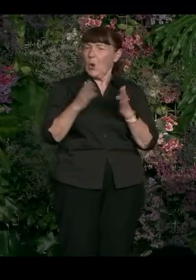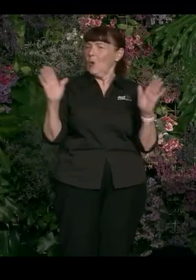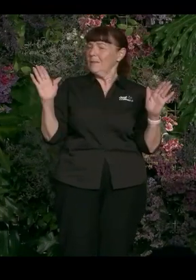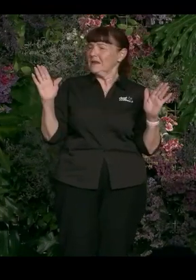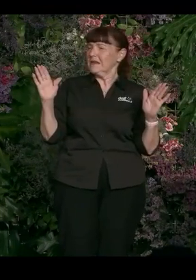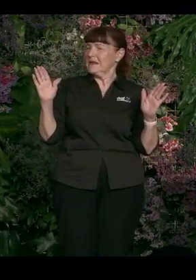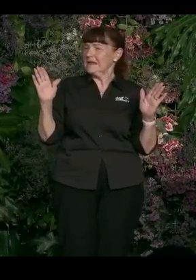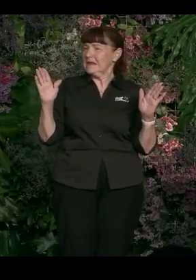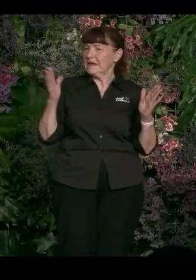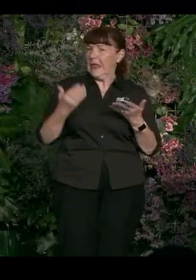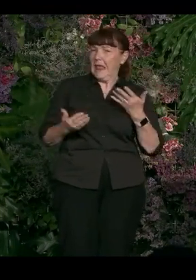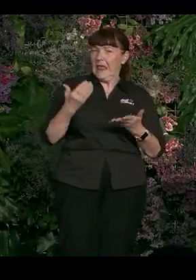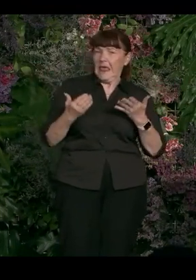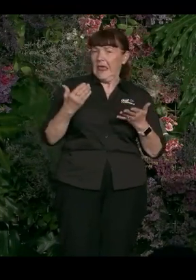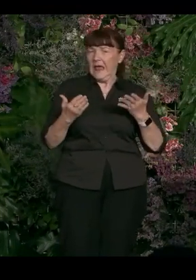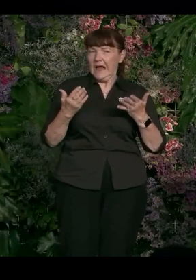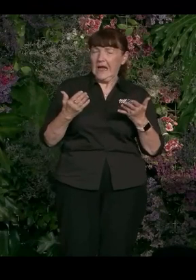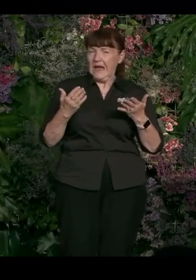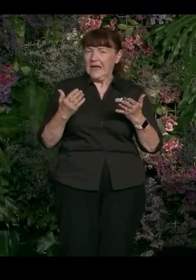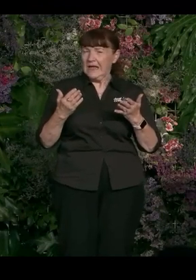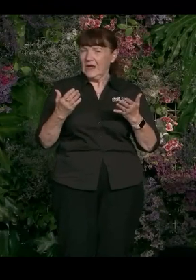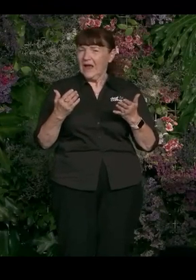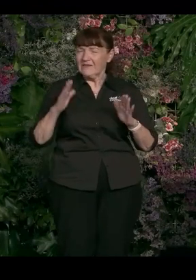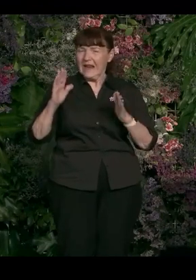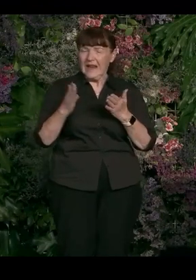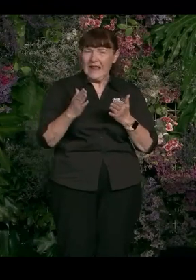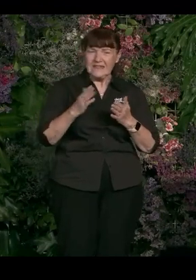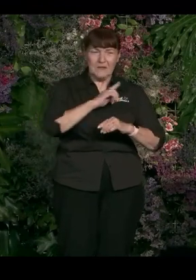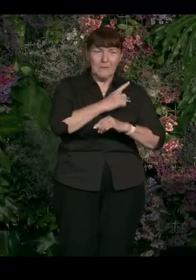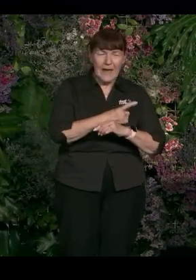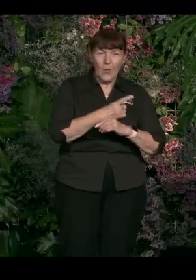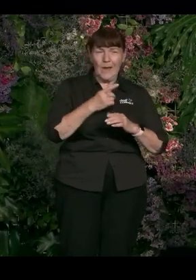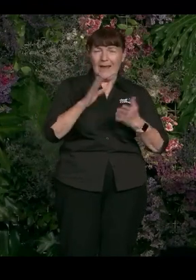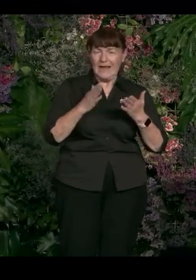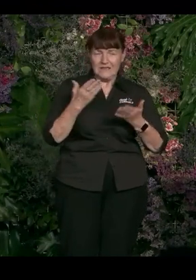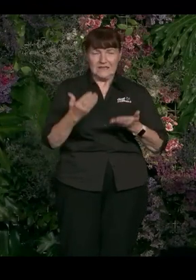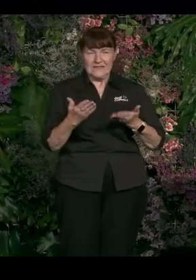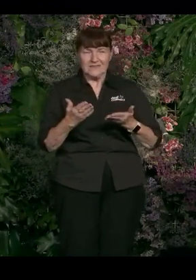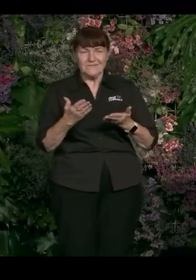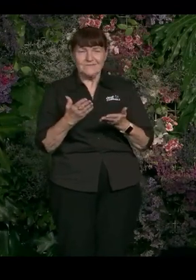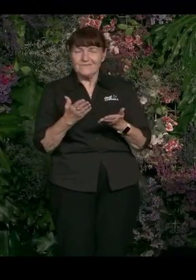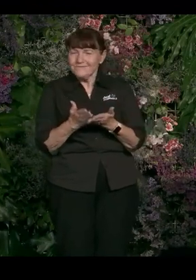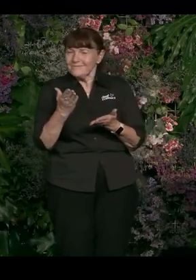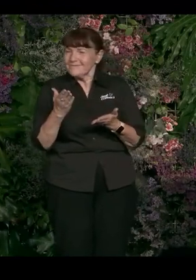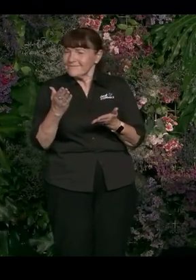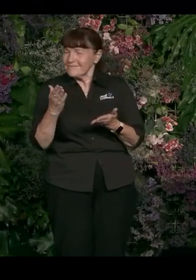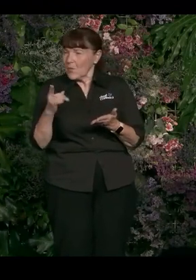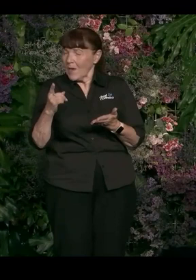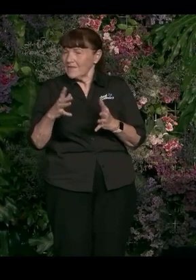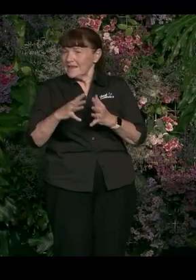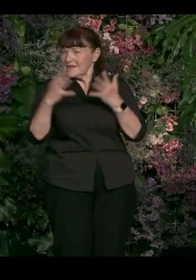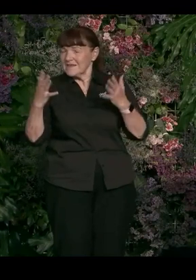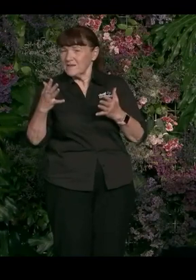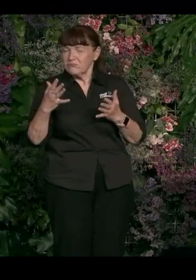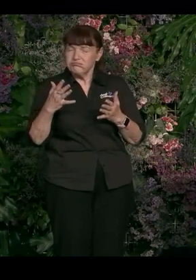think about what sort of needs to change reduces, because you're dealing with the reality of hard... You know, we've got this massive